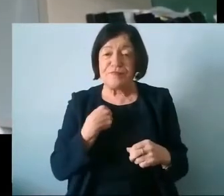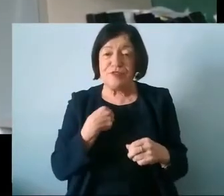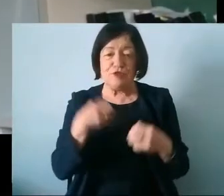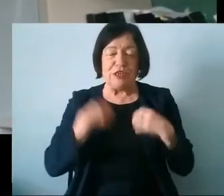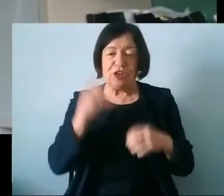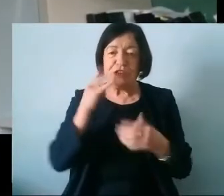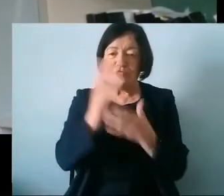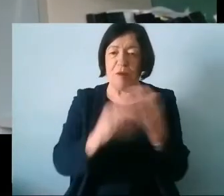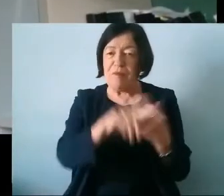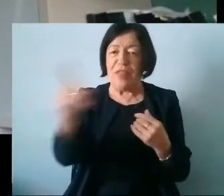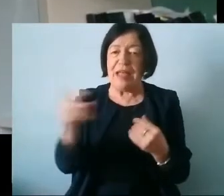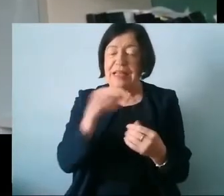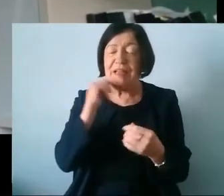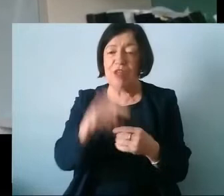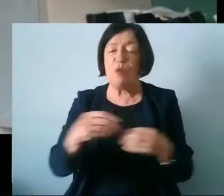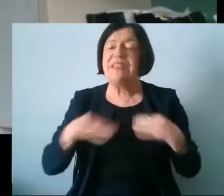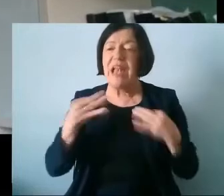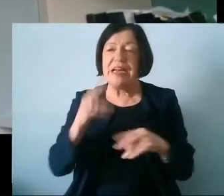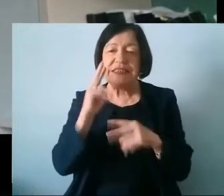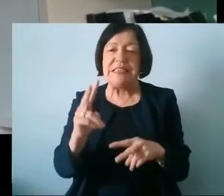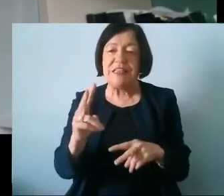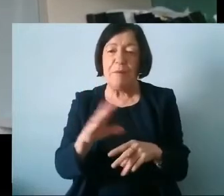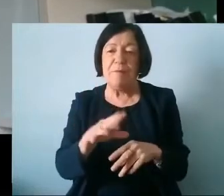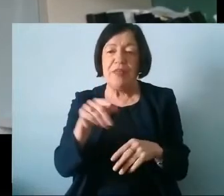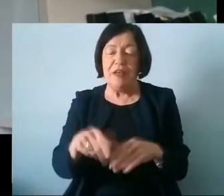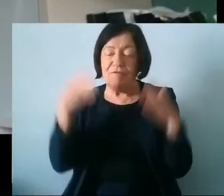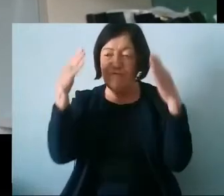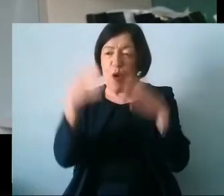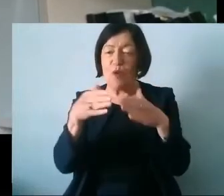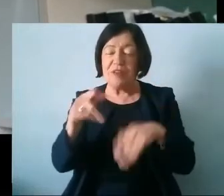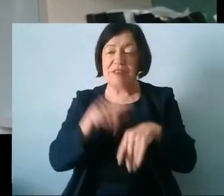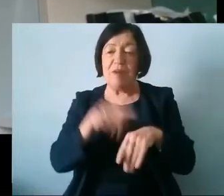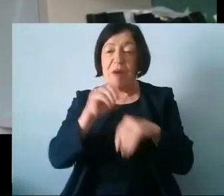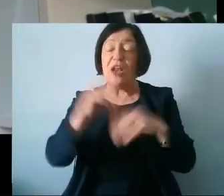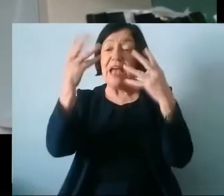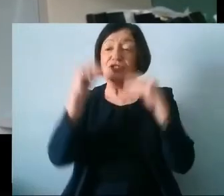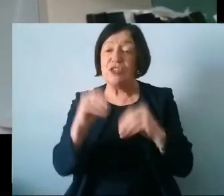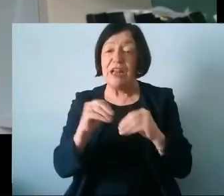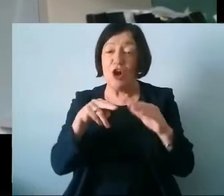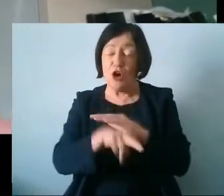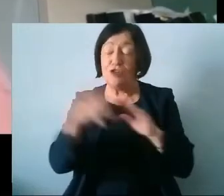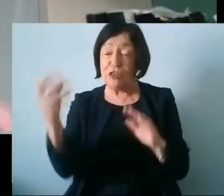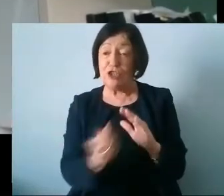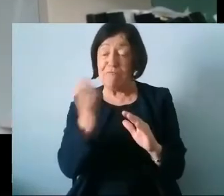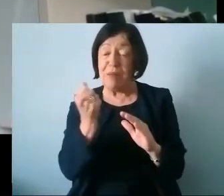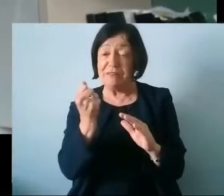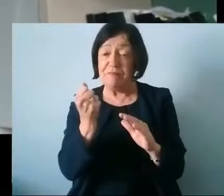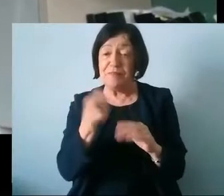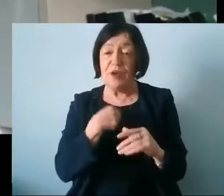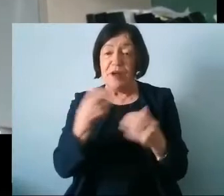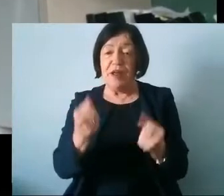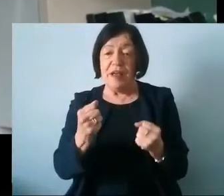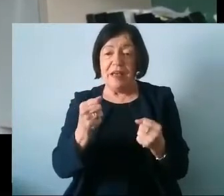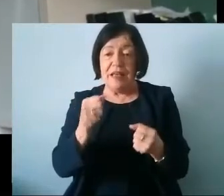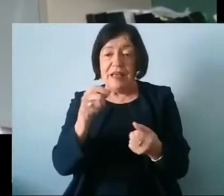some of the participants say that they were delighted to see that you know there's a focus this time on educational underachievement in particular so we have seed